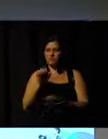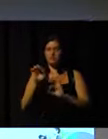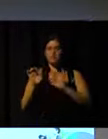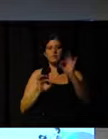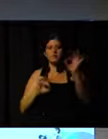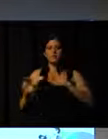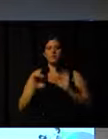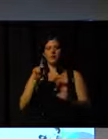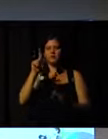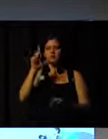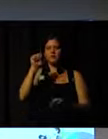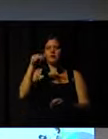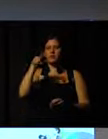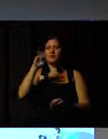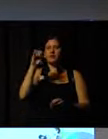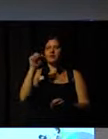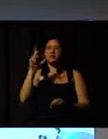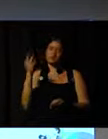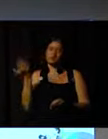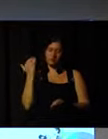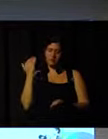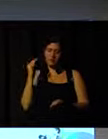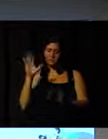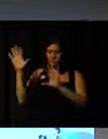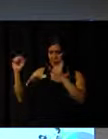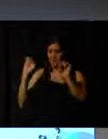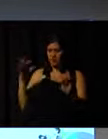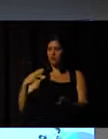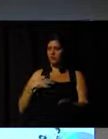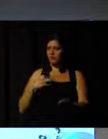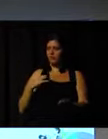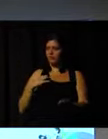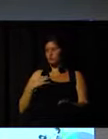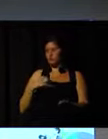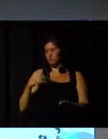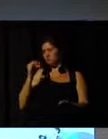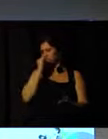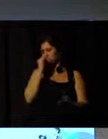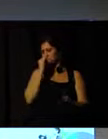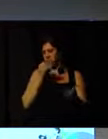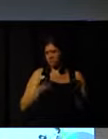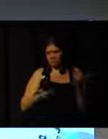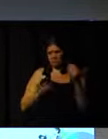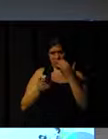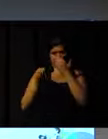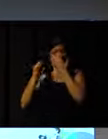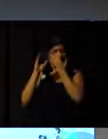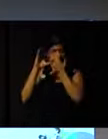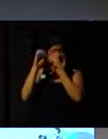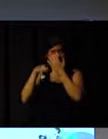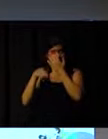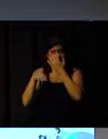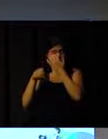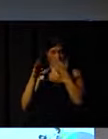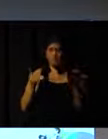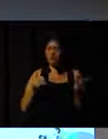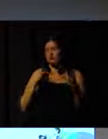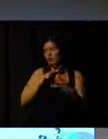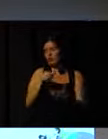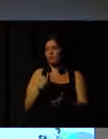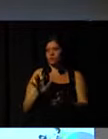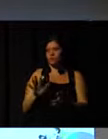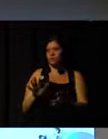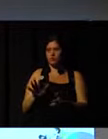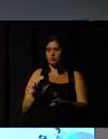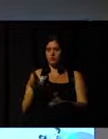The issue of planning, the issue of uniting your volunteers. Let me take a model